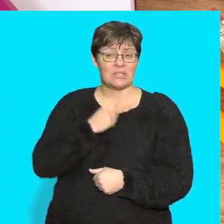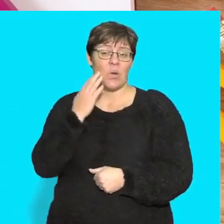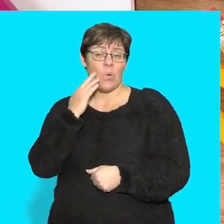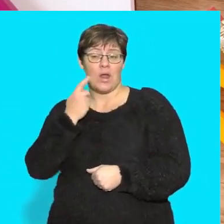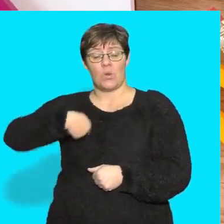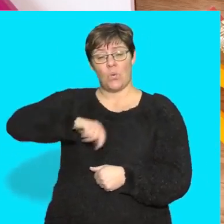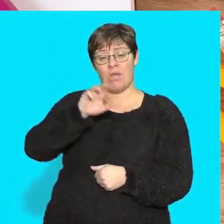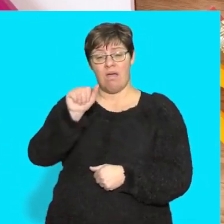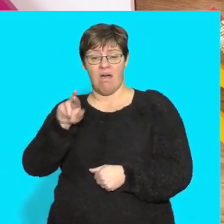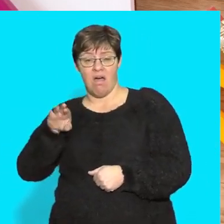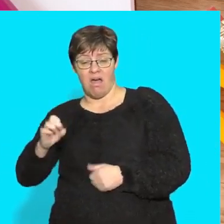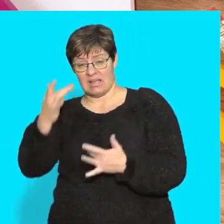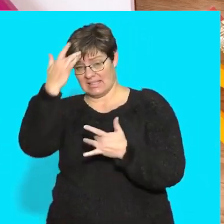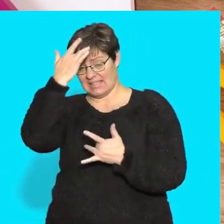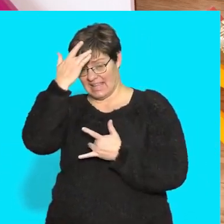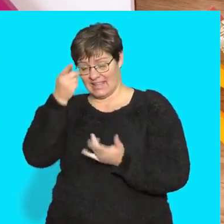now, please.